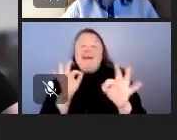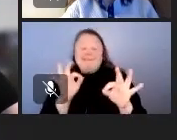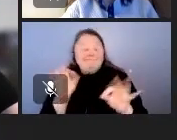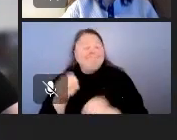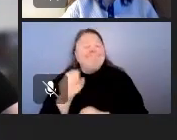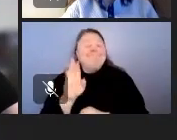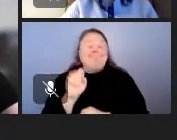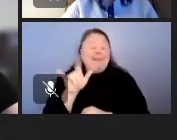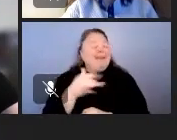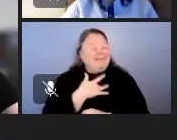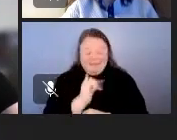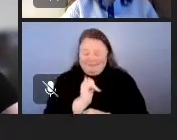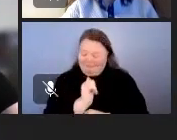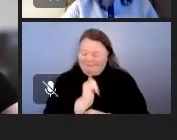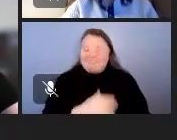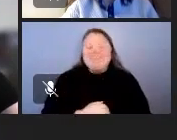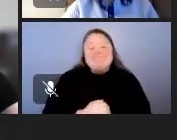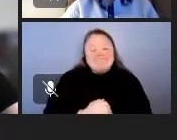I feel you on that.